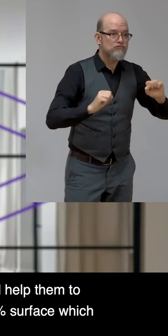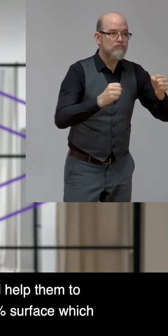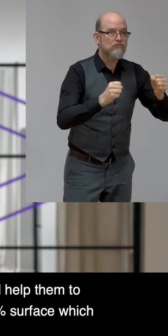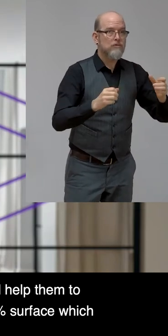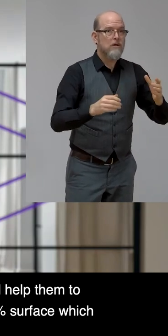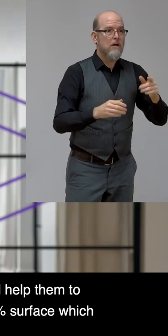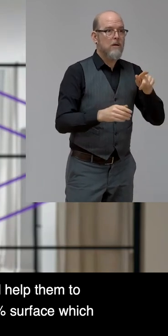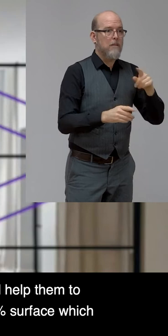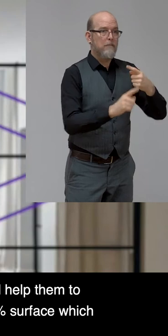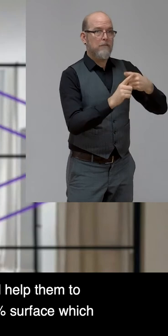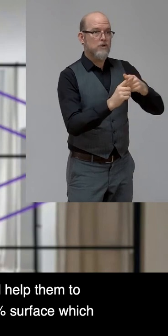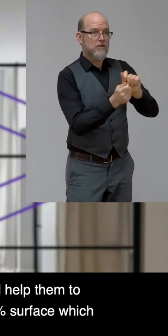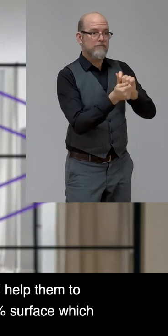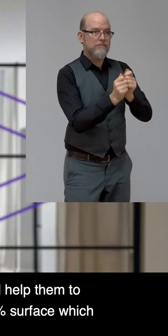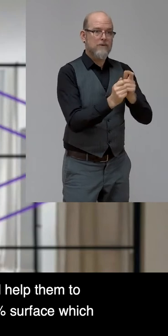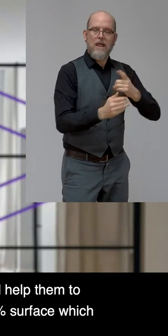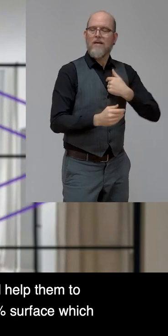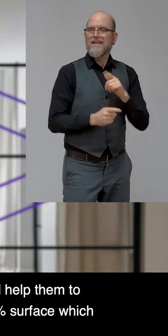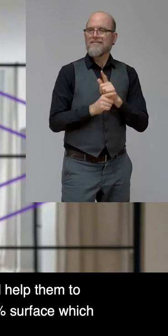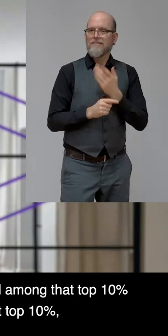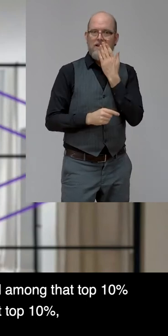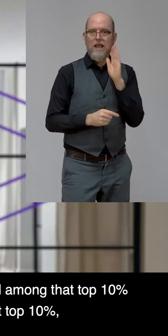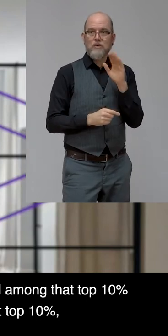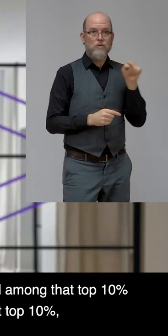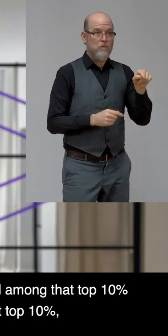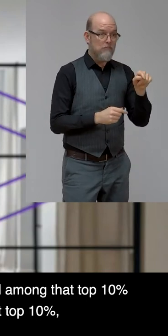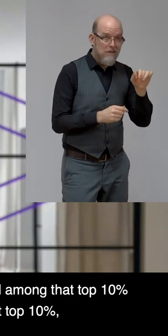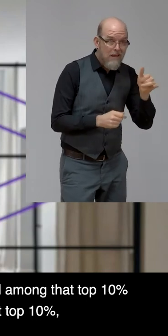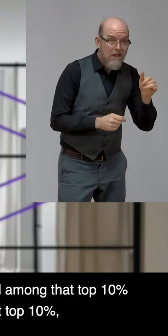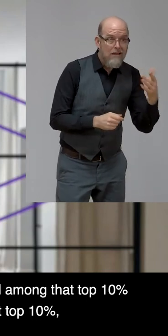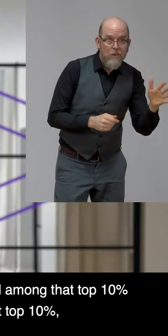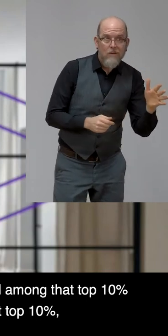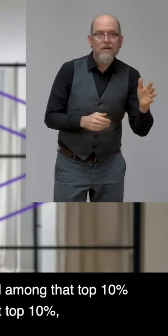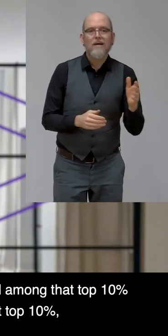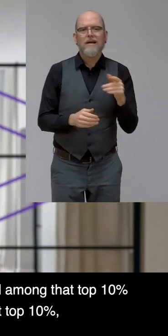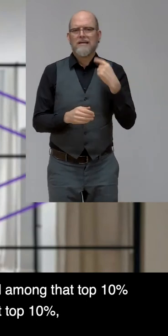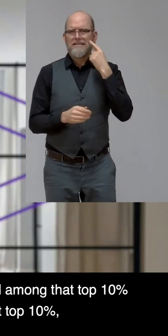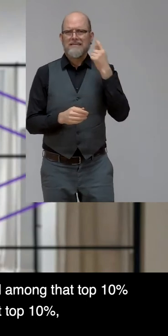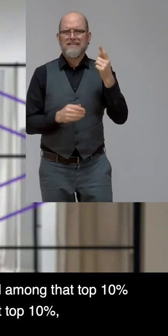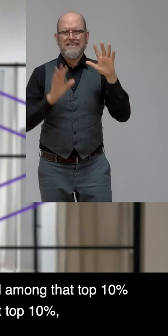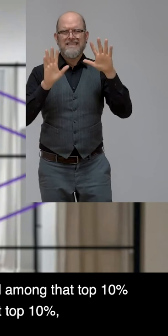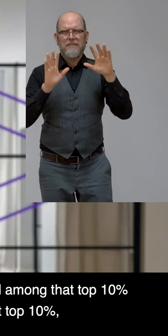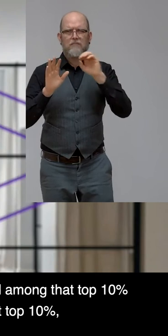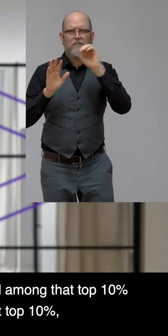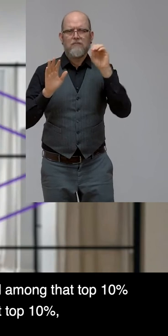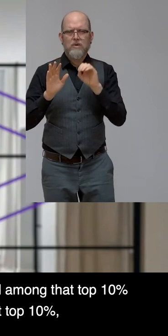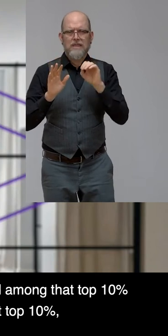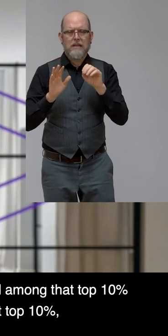actually, that that top 10% at surface, right, which are truly hitting the mark